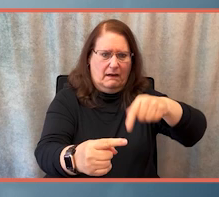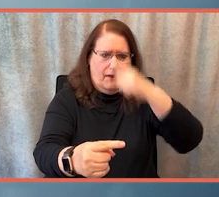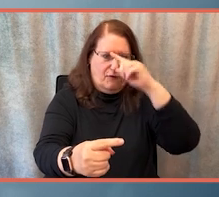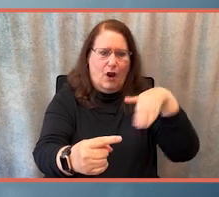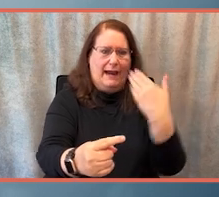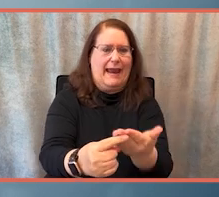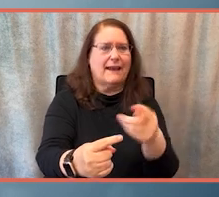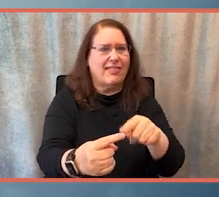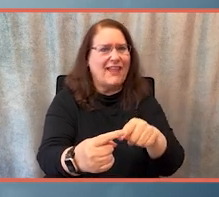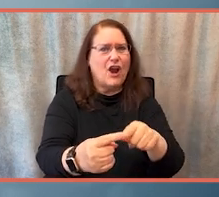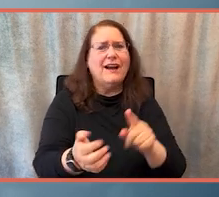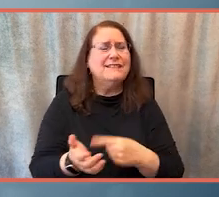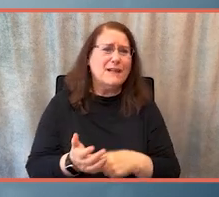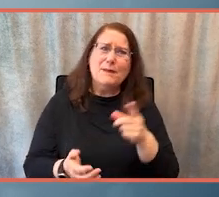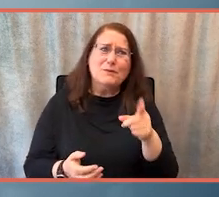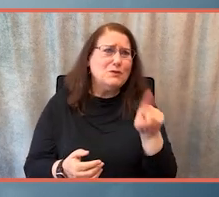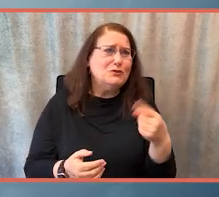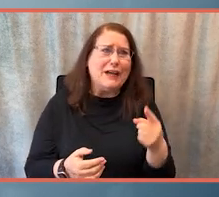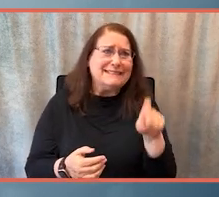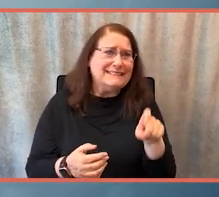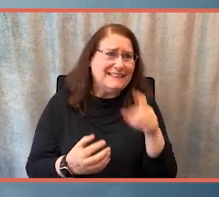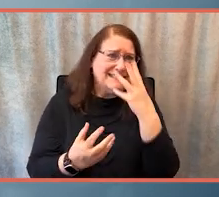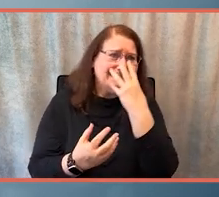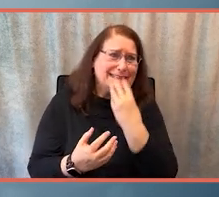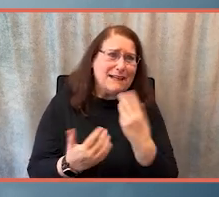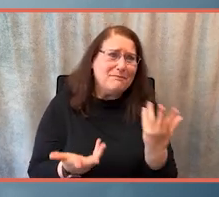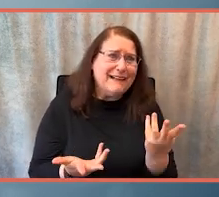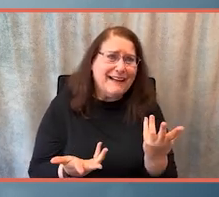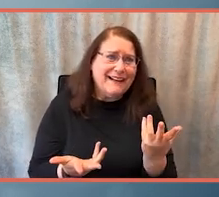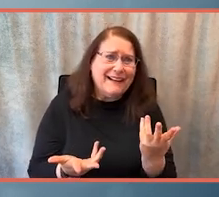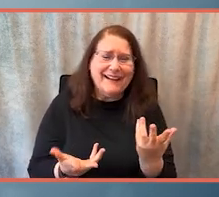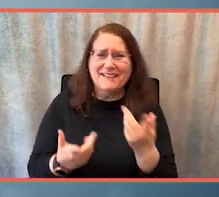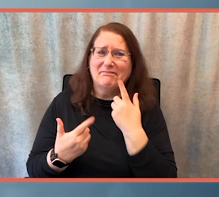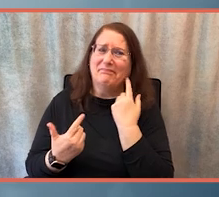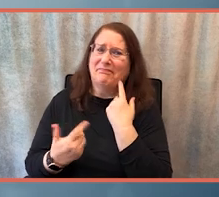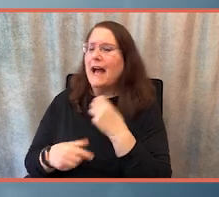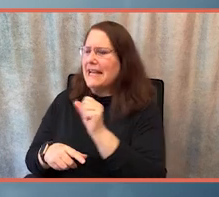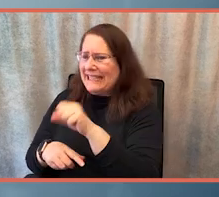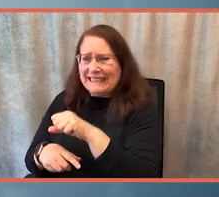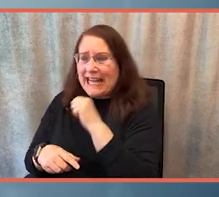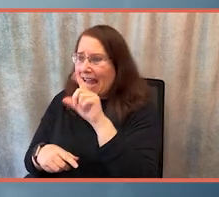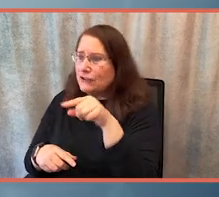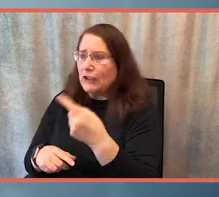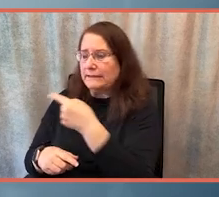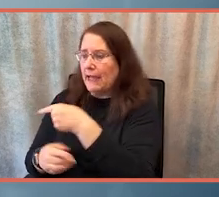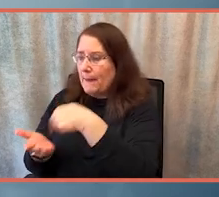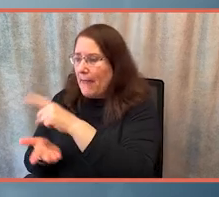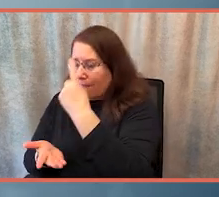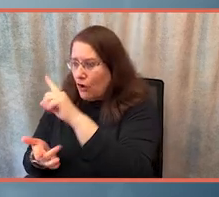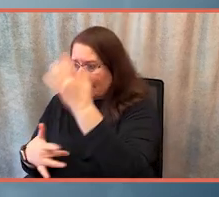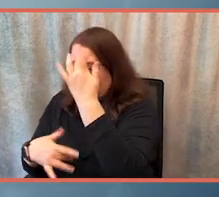And sometimes you just need to go to sleep. Exactly. Right. And so it's not, it's not just paid sick leave. No. They need paid